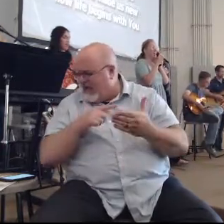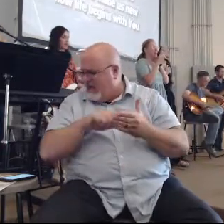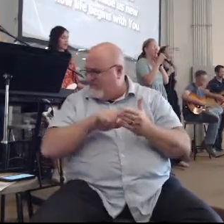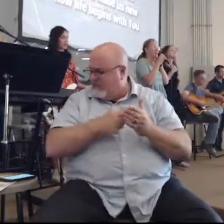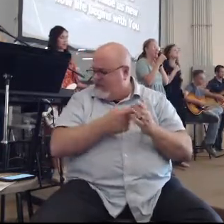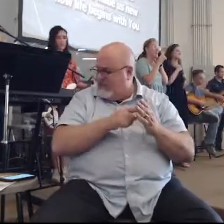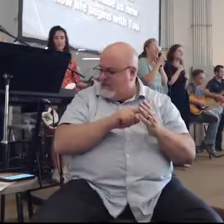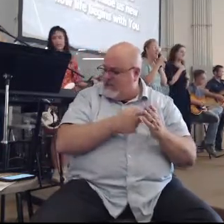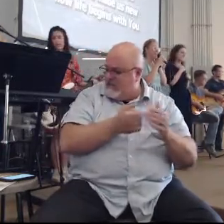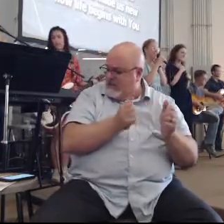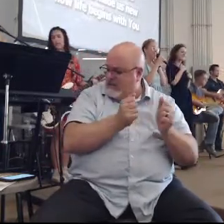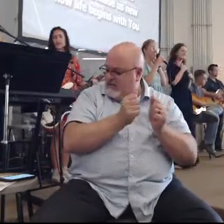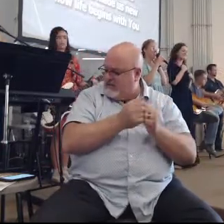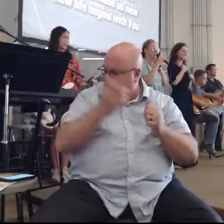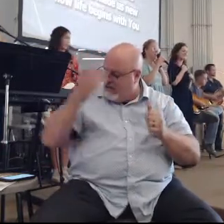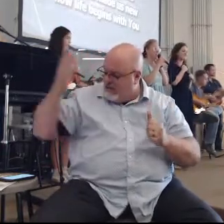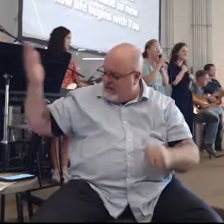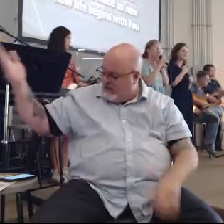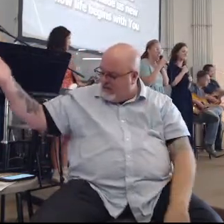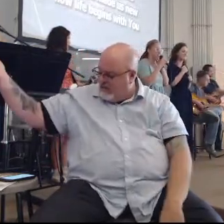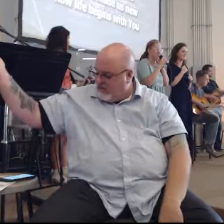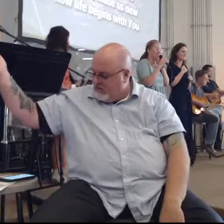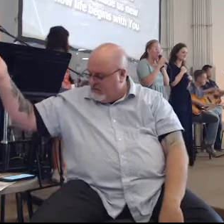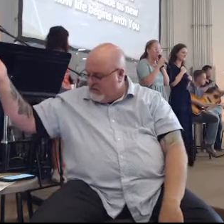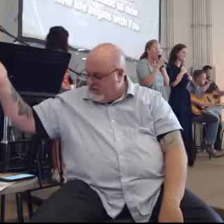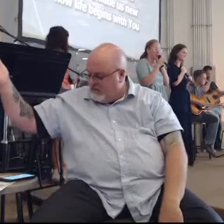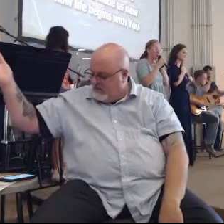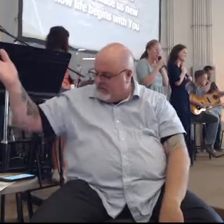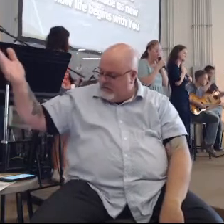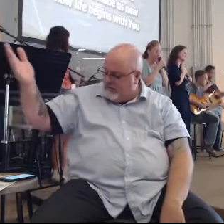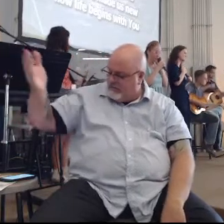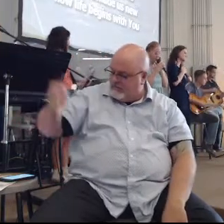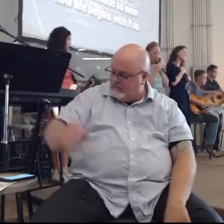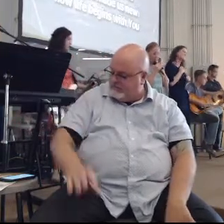life begins with you